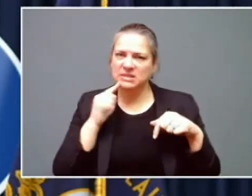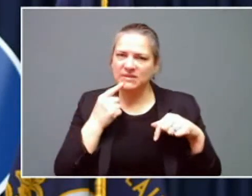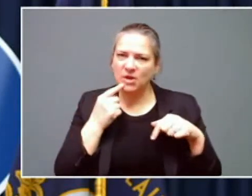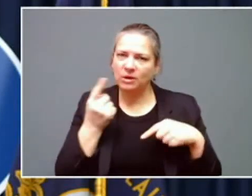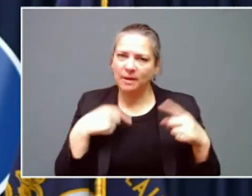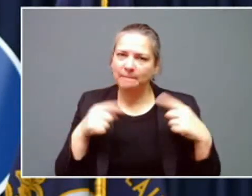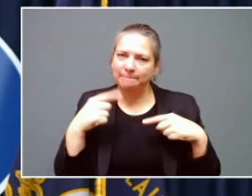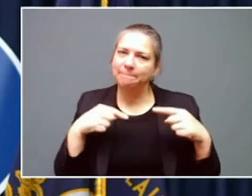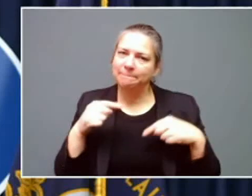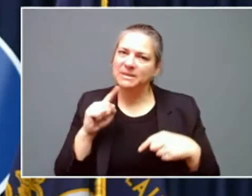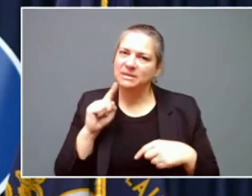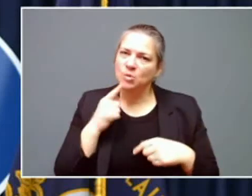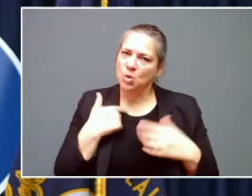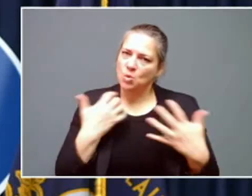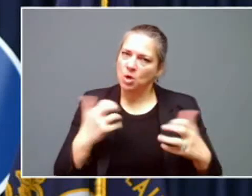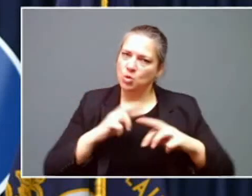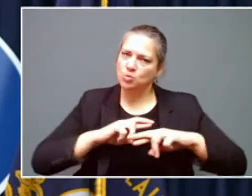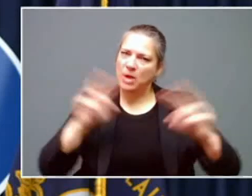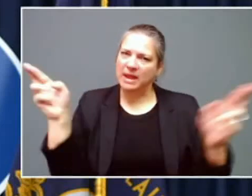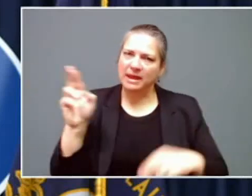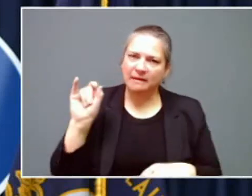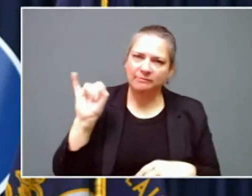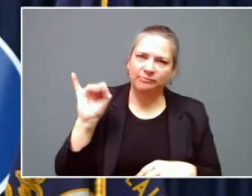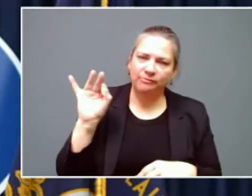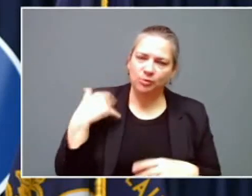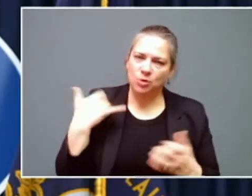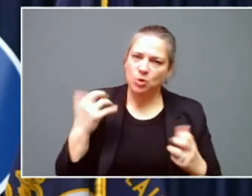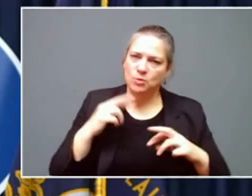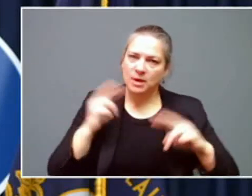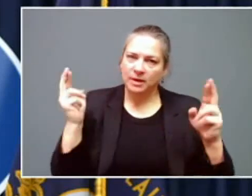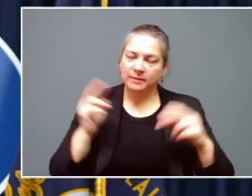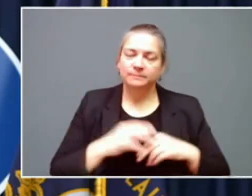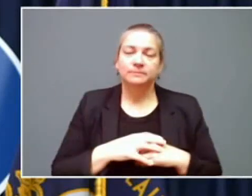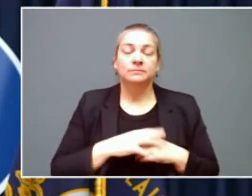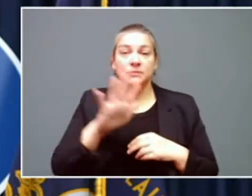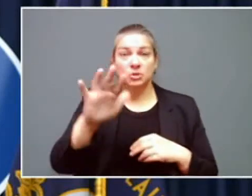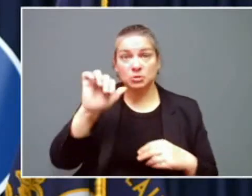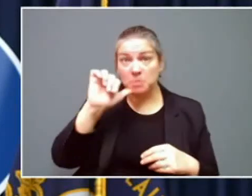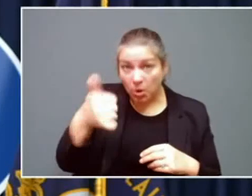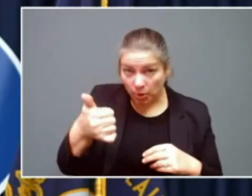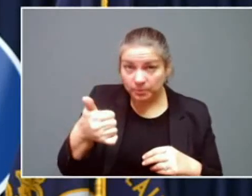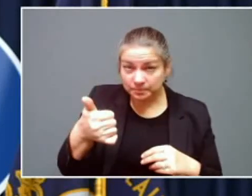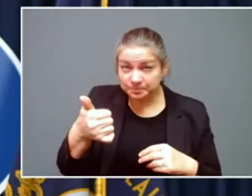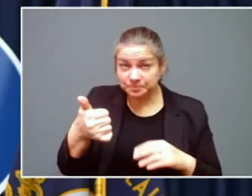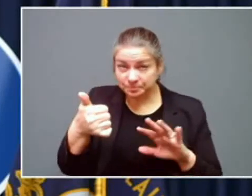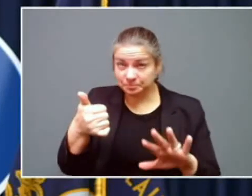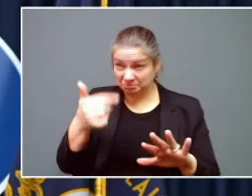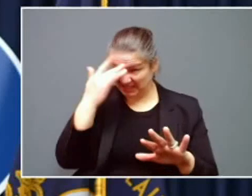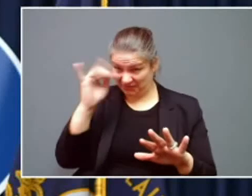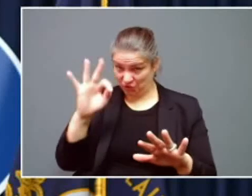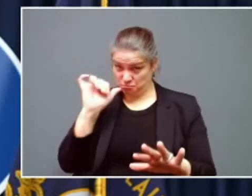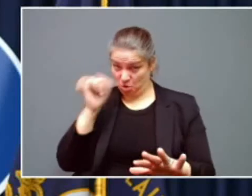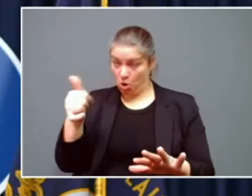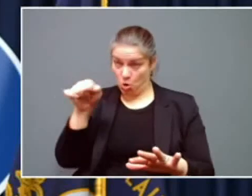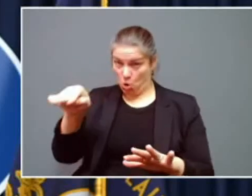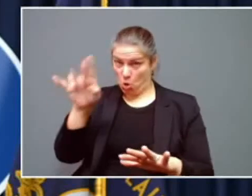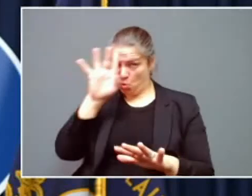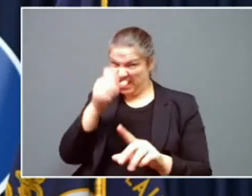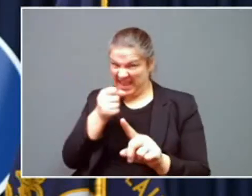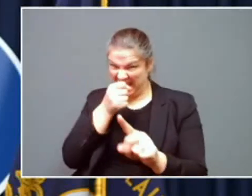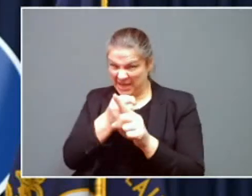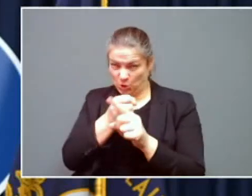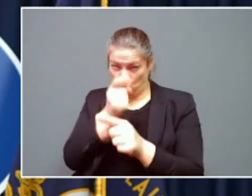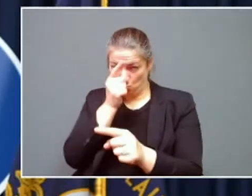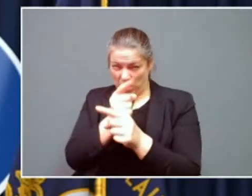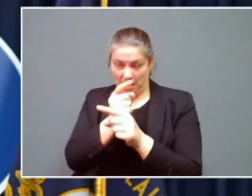be ready. Also, because of tomorrow's forecast and the fact that it is going to hit right before rush hour in many